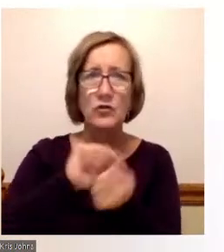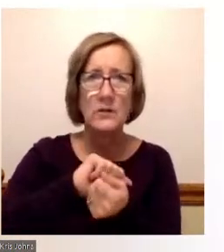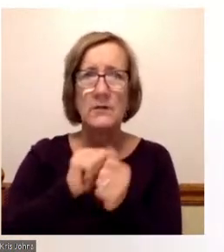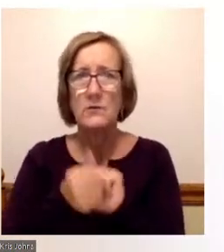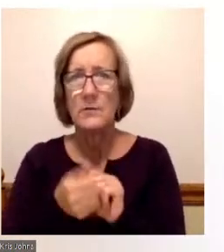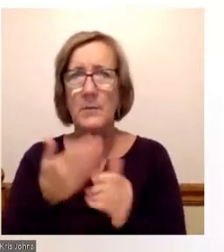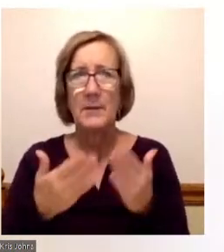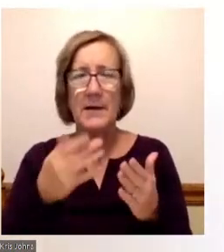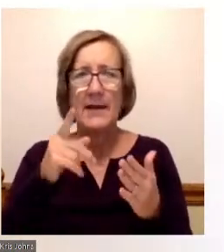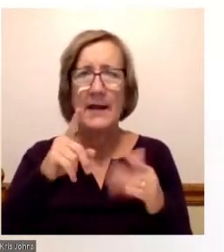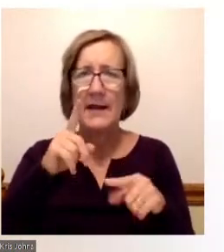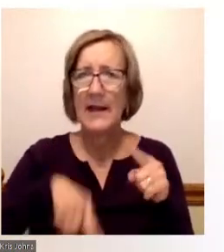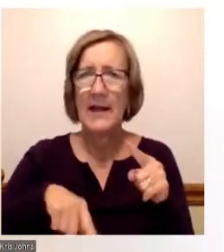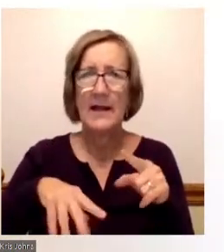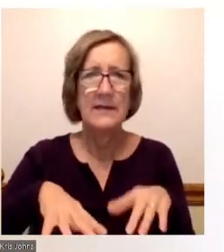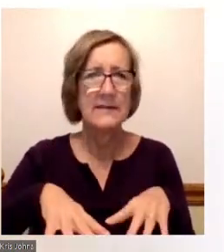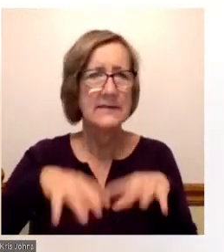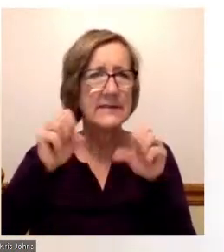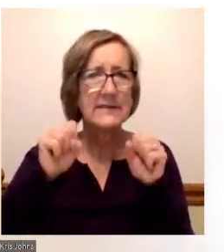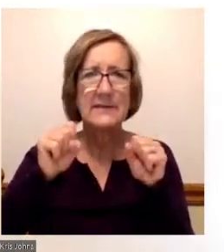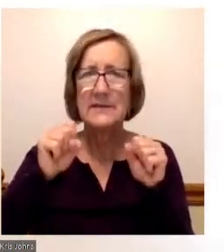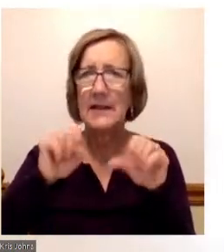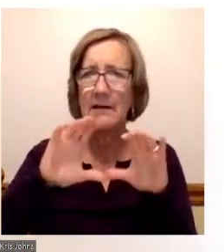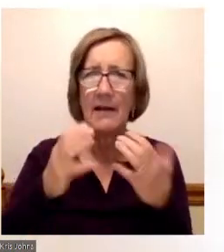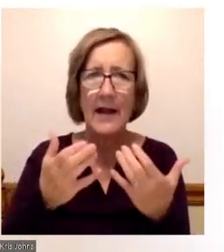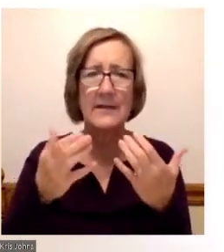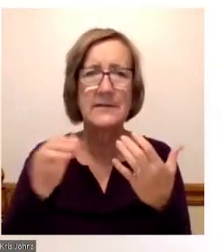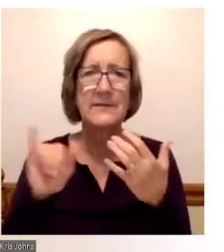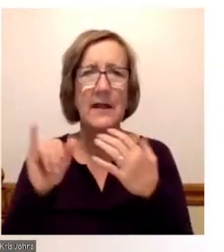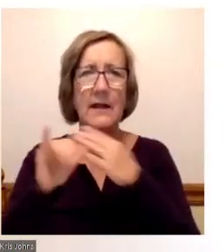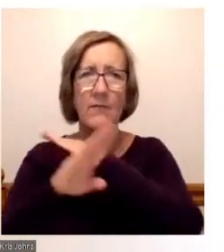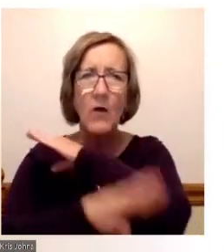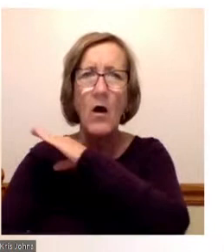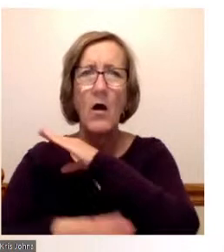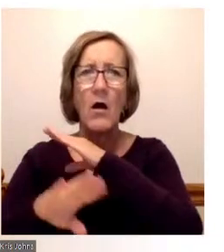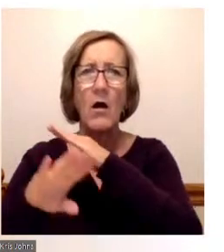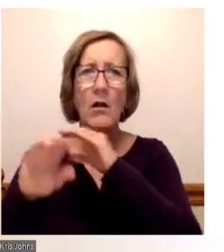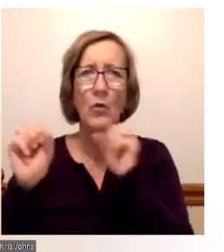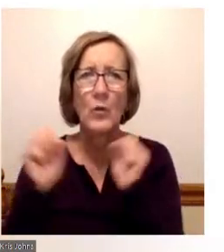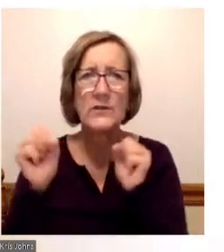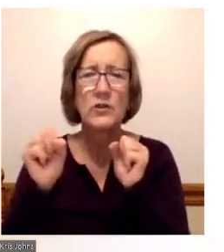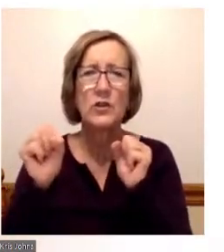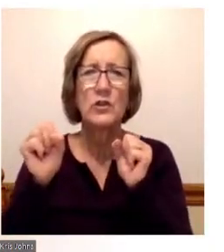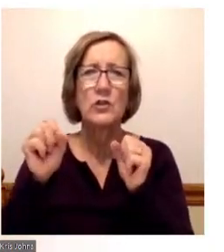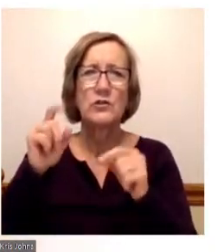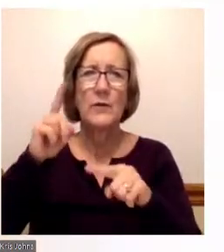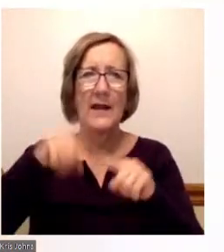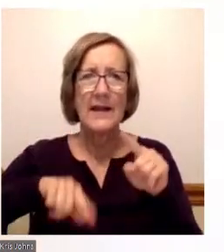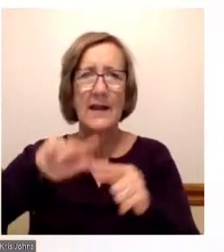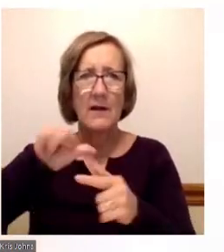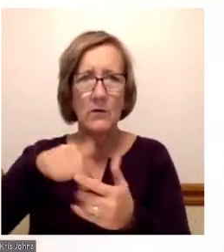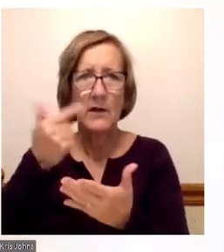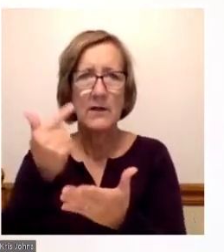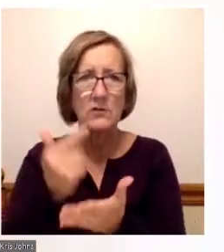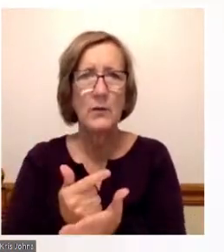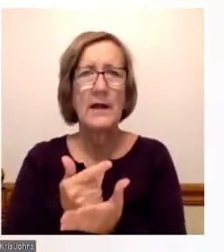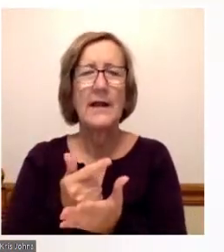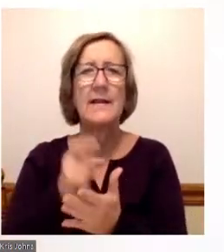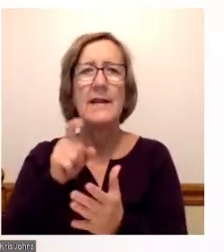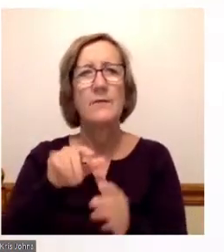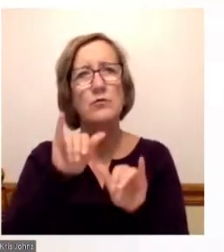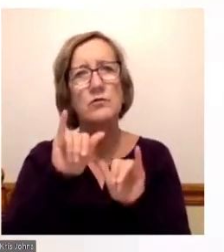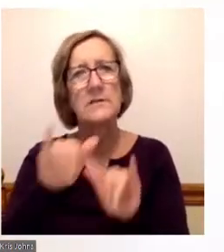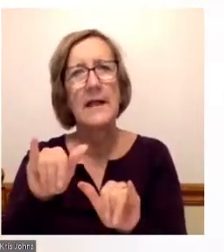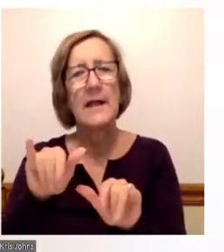classes that are needed on a fall and winter perspective that then in turn doesn't allow them to graduate or it forces them to maybe stay additional time or to